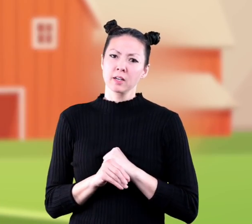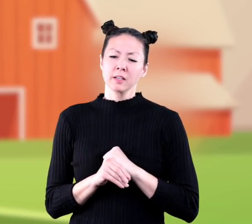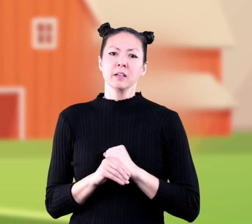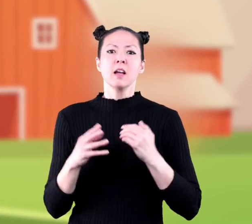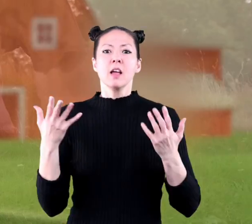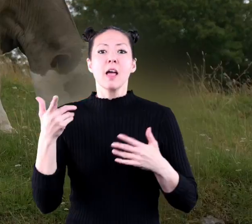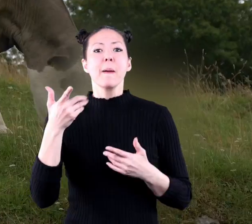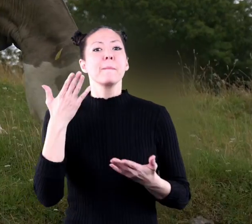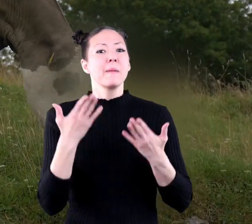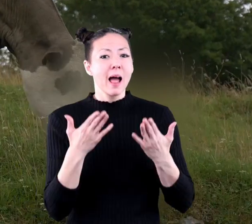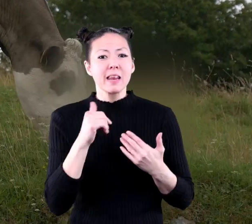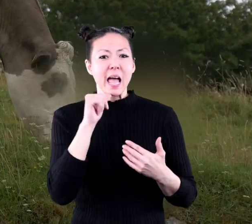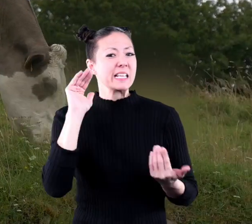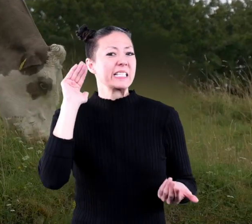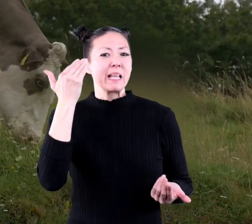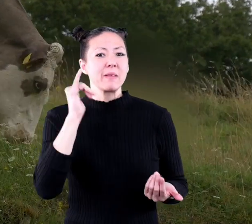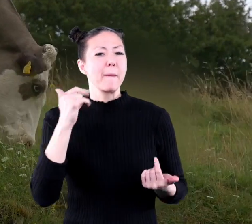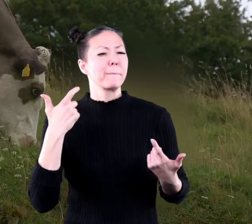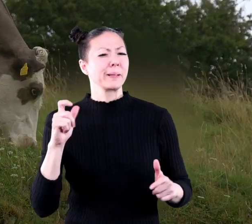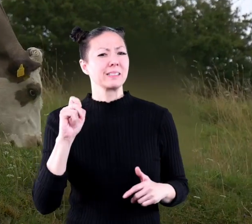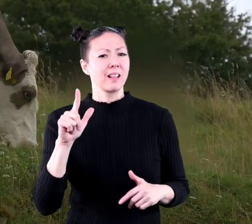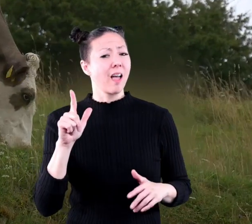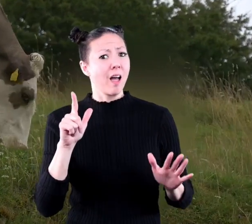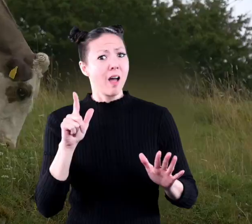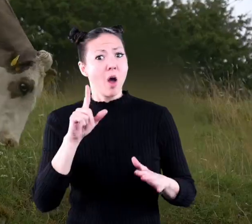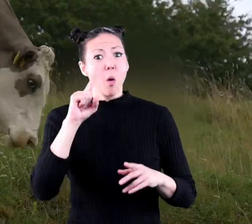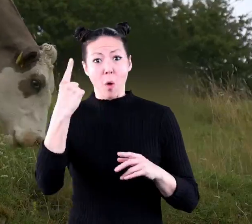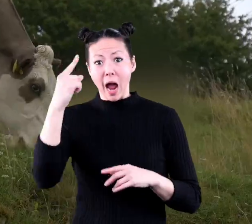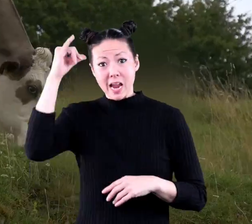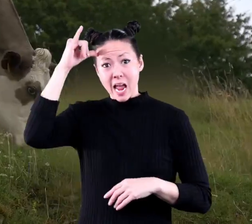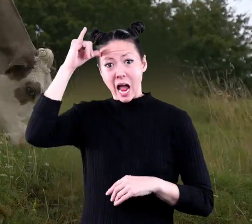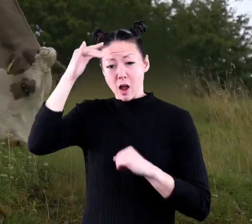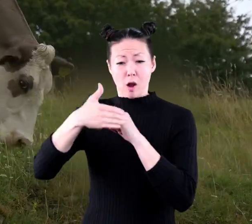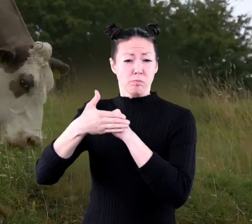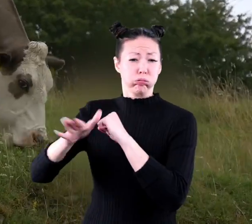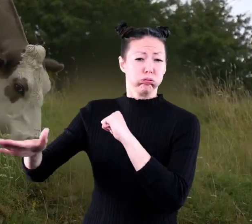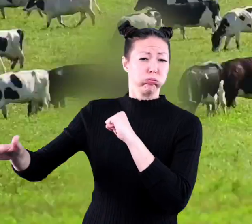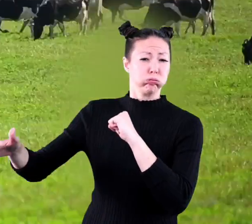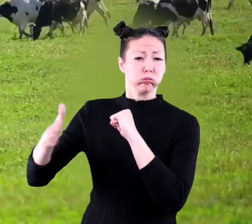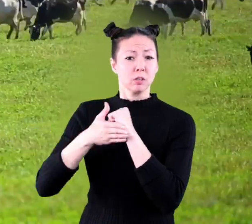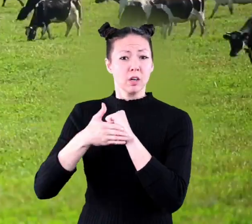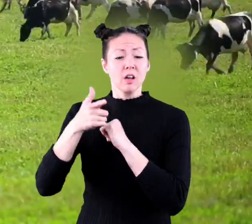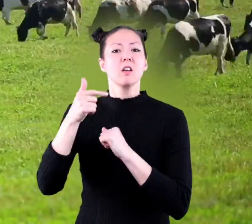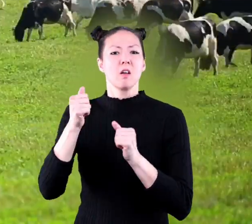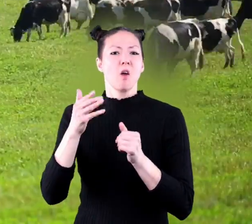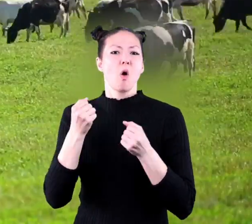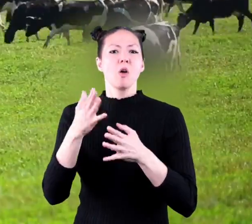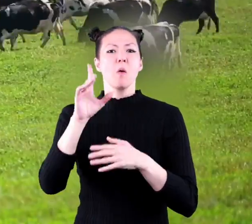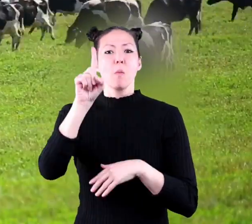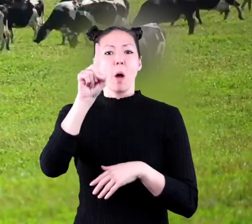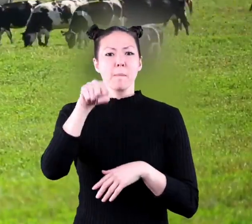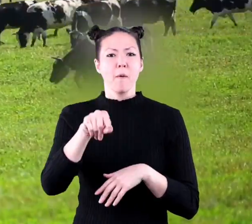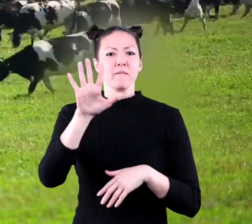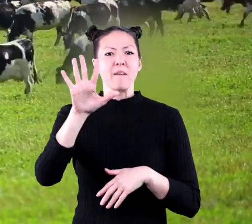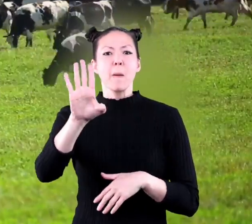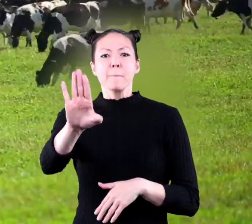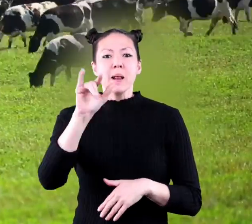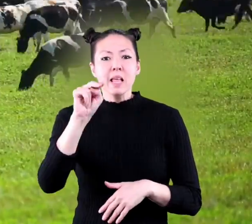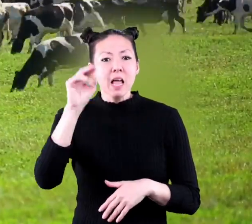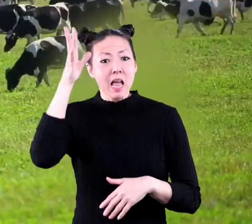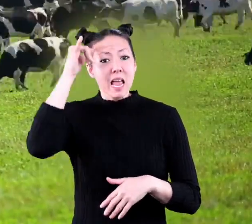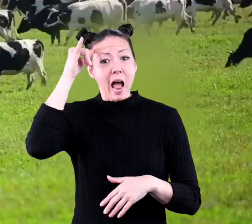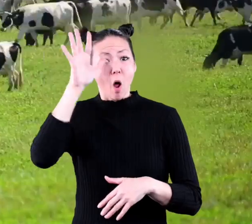farts. That might not seem like a big deal when one cow passes gas. But when there are over 1.5